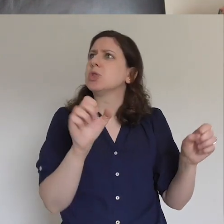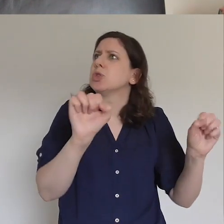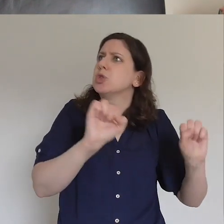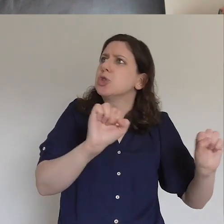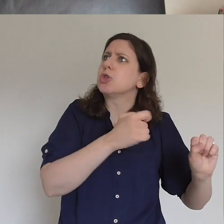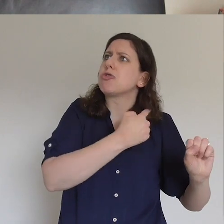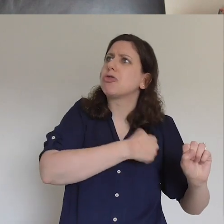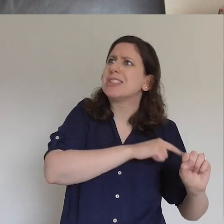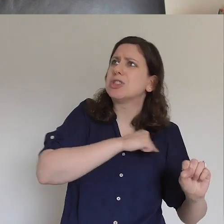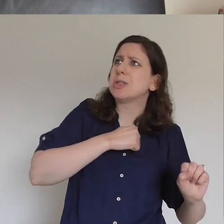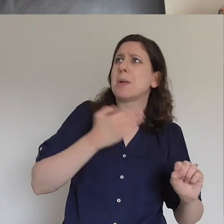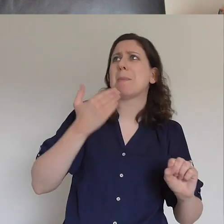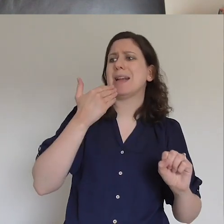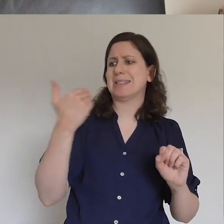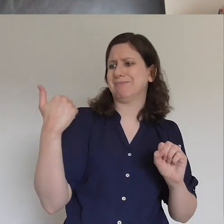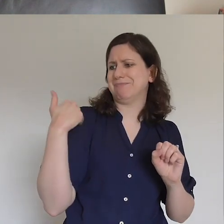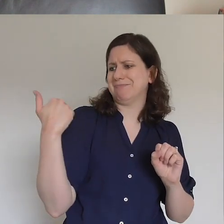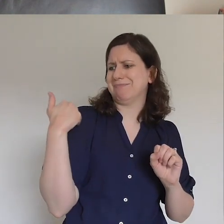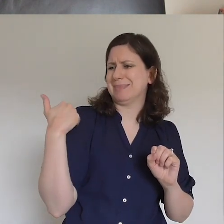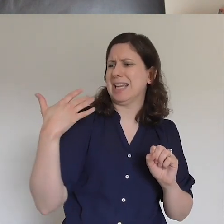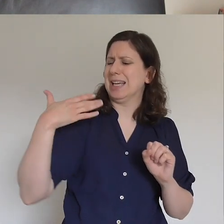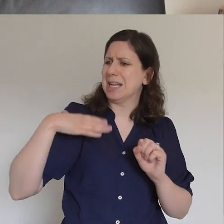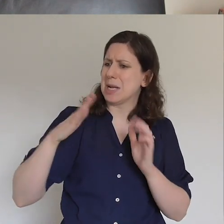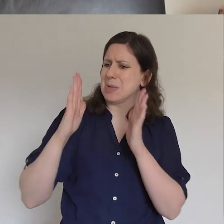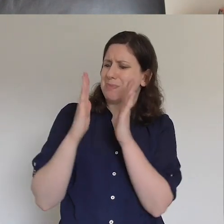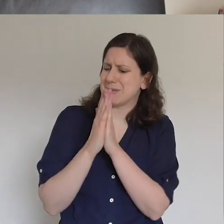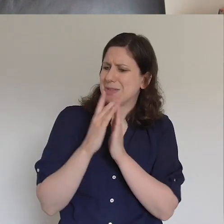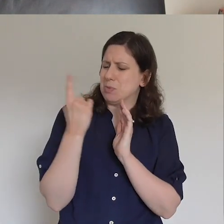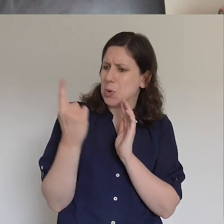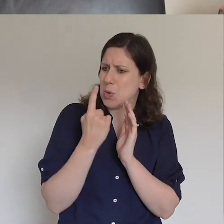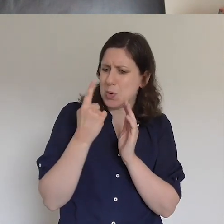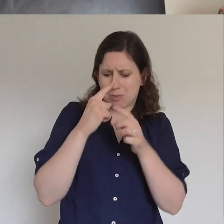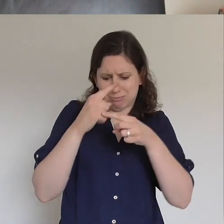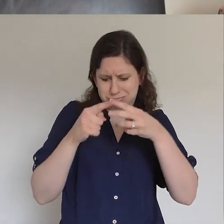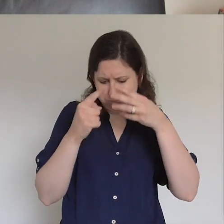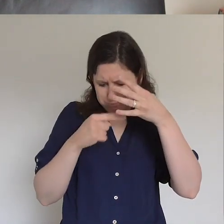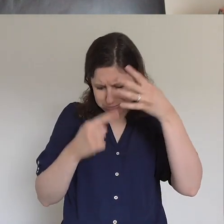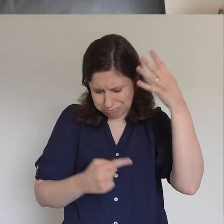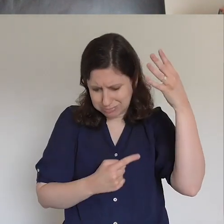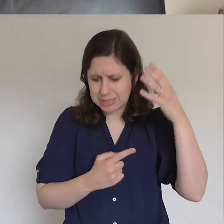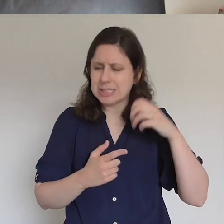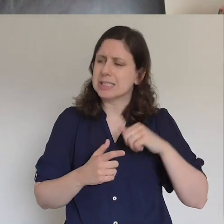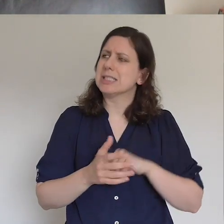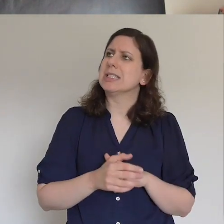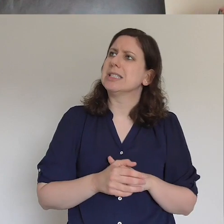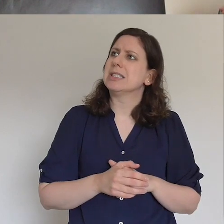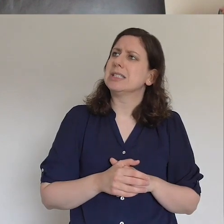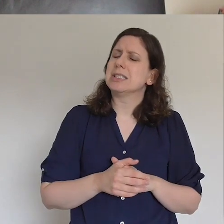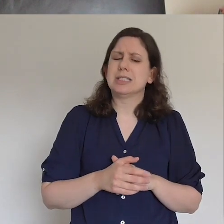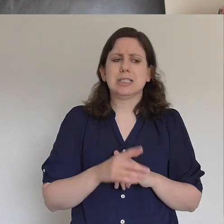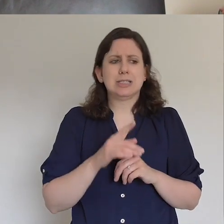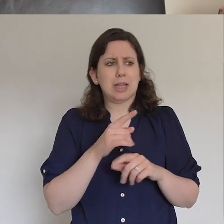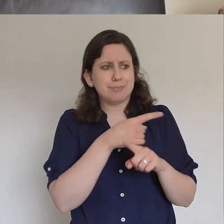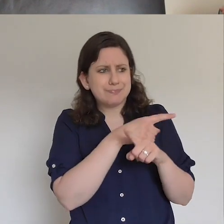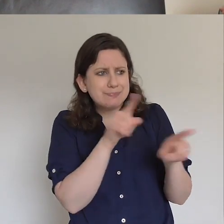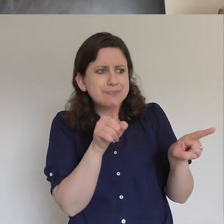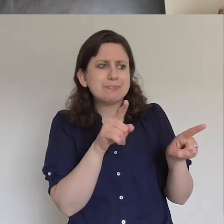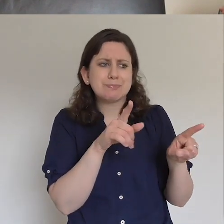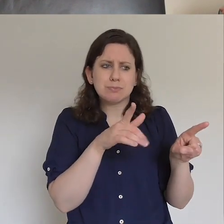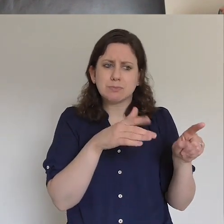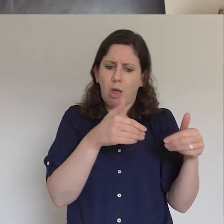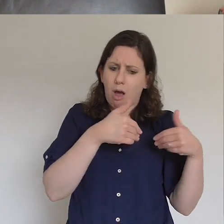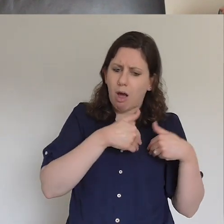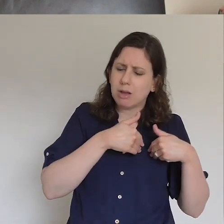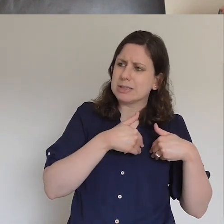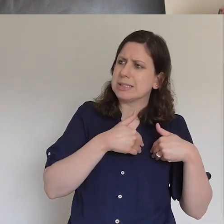you'd lay on our hearts Lord those that we need to commit to pray that they would come to you that their hearts would be soft that opportunities